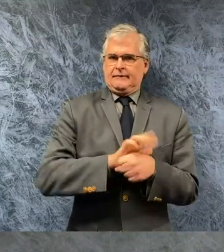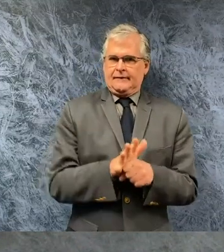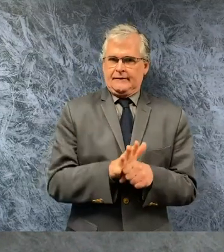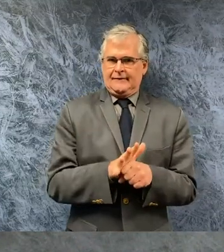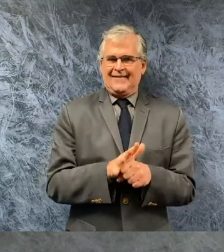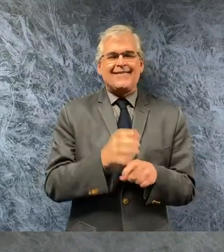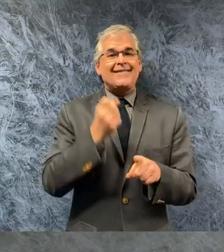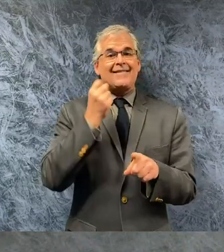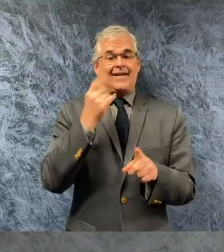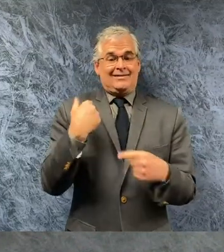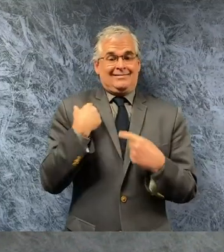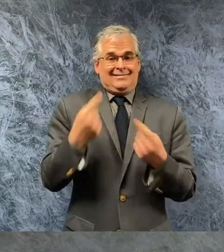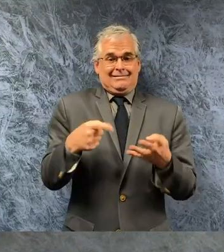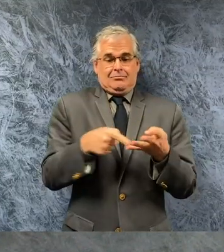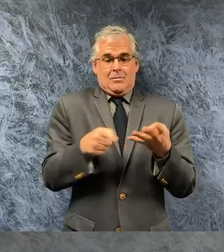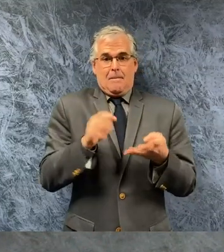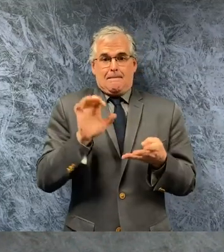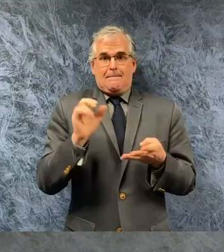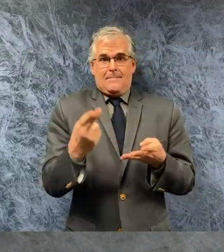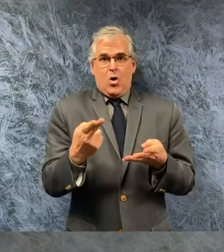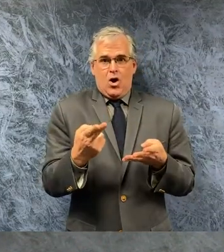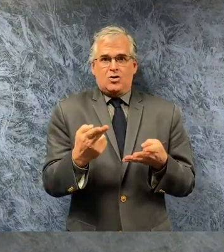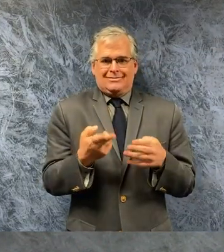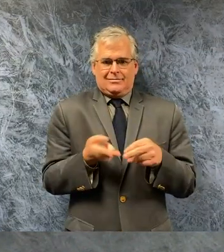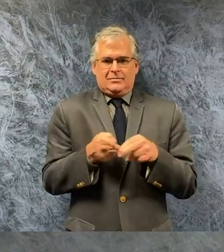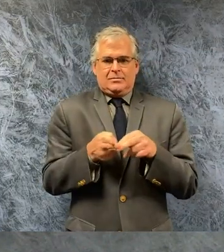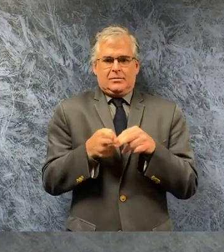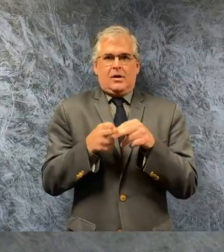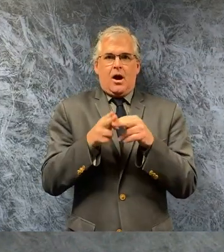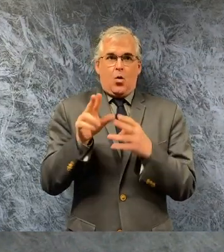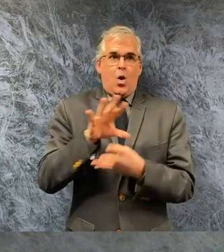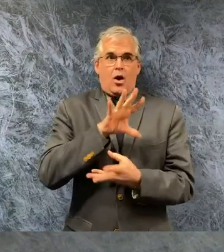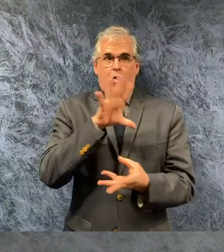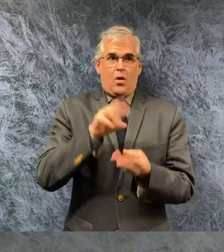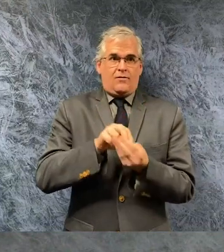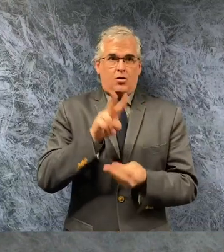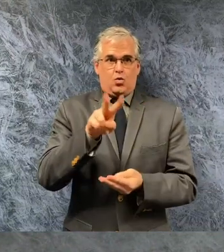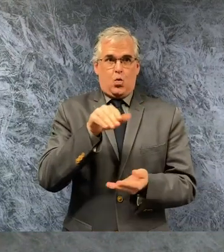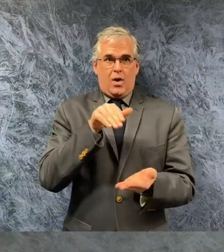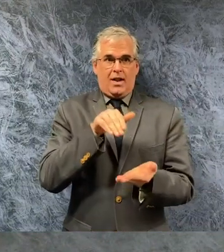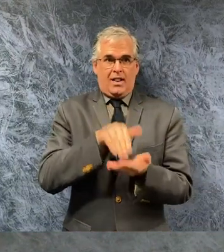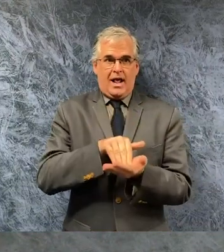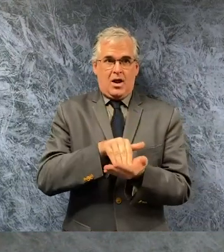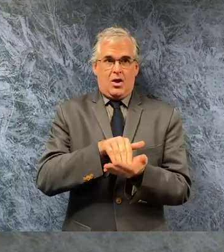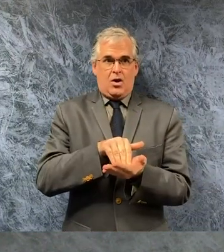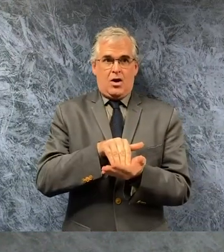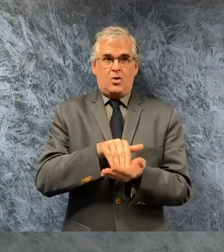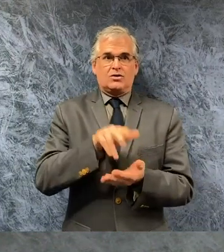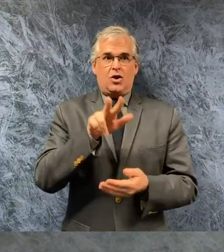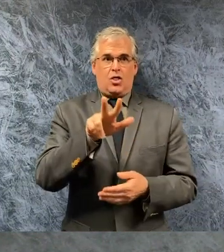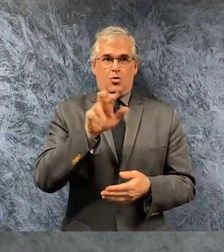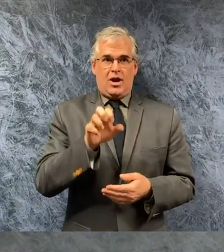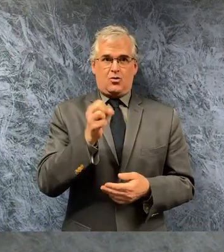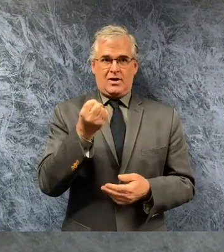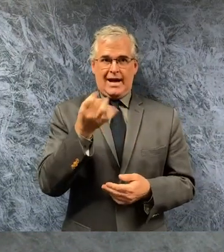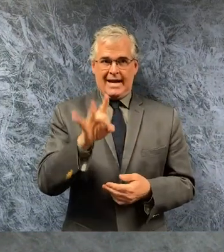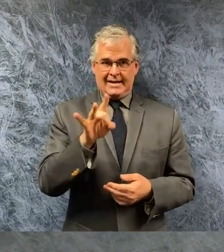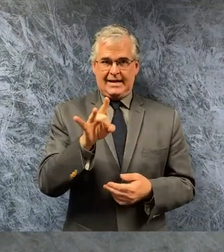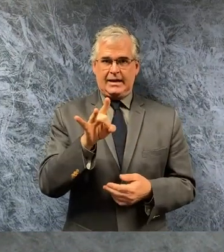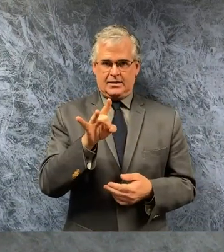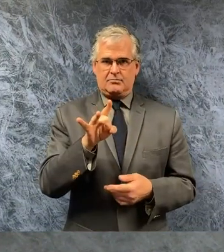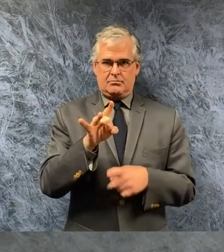increased since the end of march to a total of 2318 cases that i mentioned earlier part of this